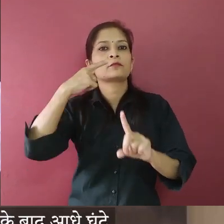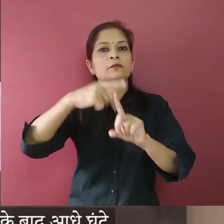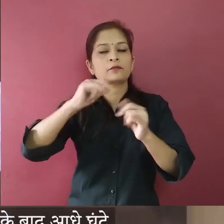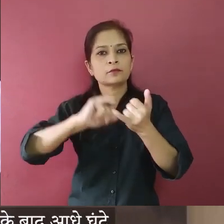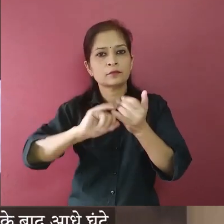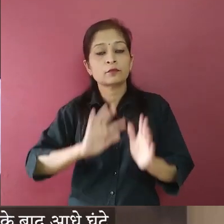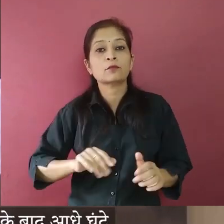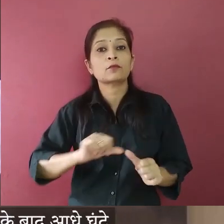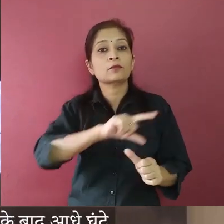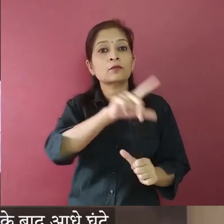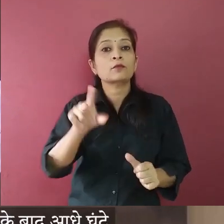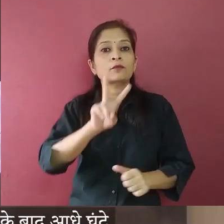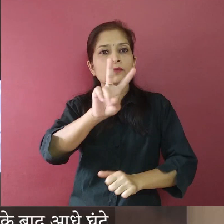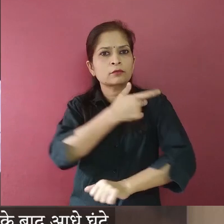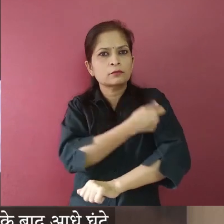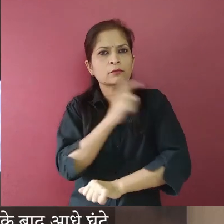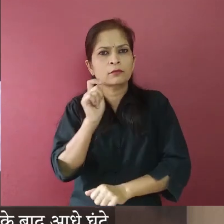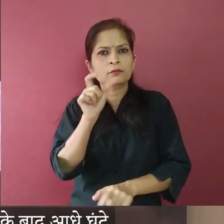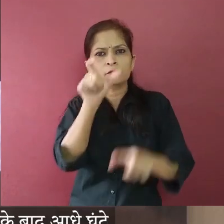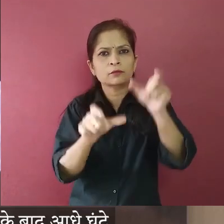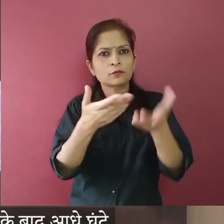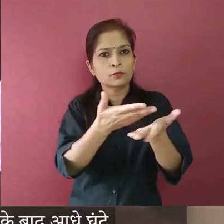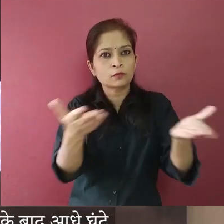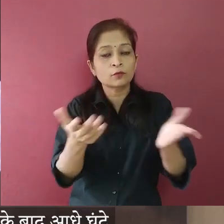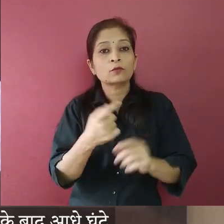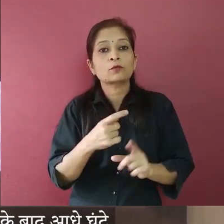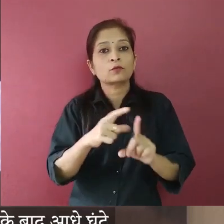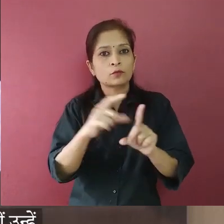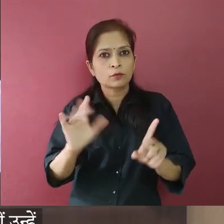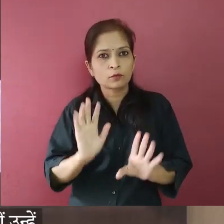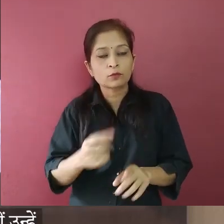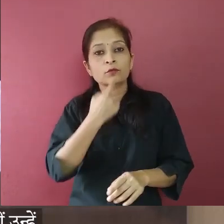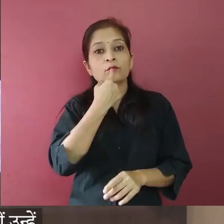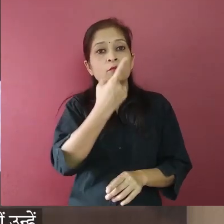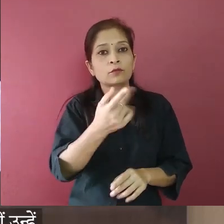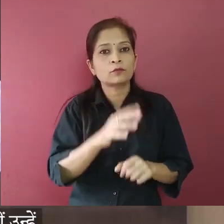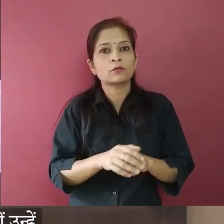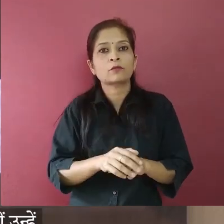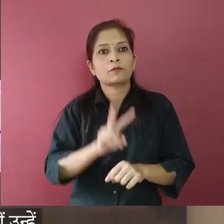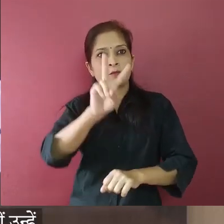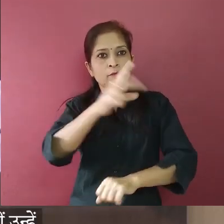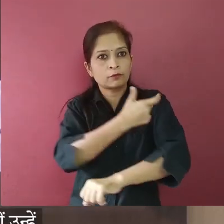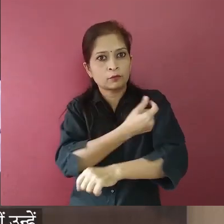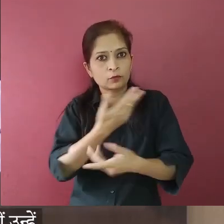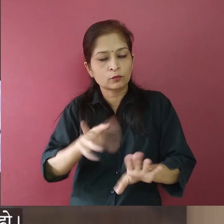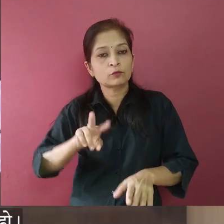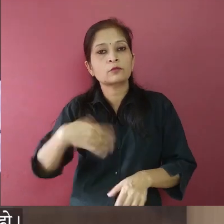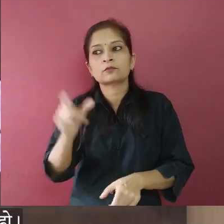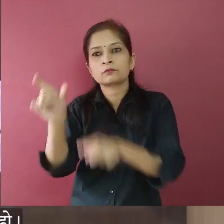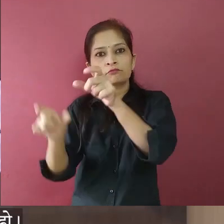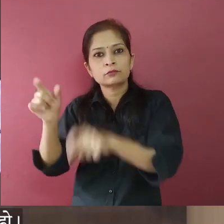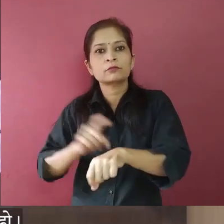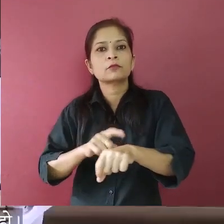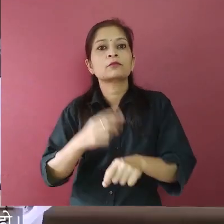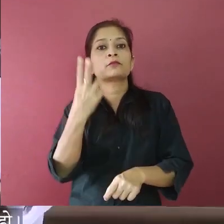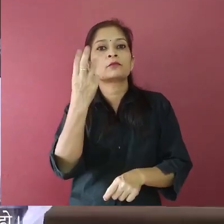asked to monitor those who have been vaccinated for at least half an hour to really see for any acute side effect that may